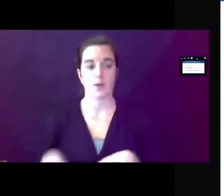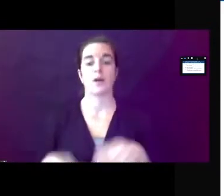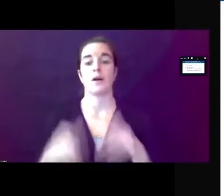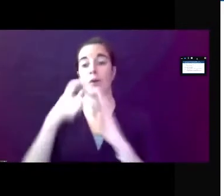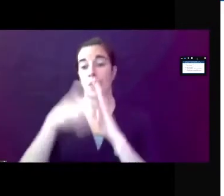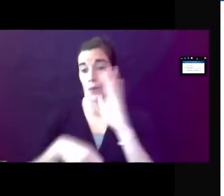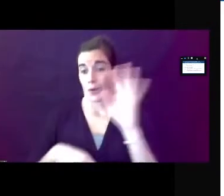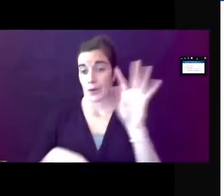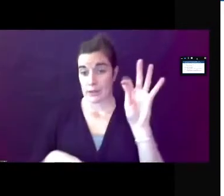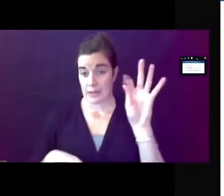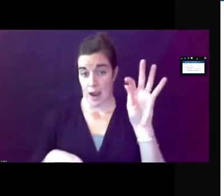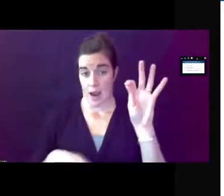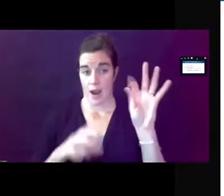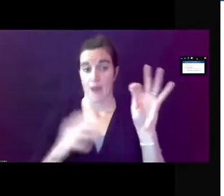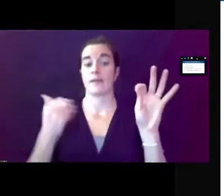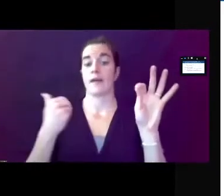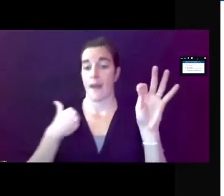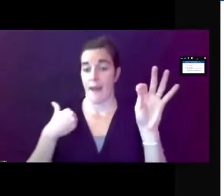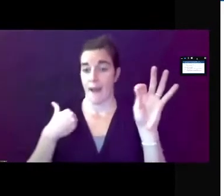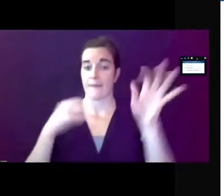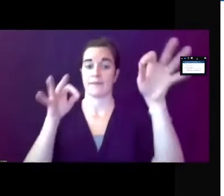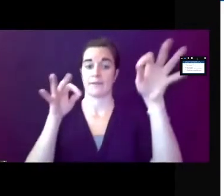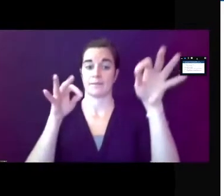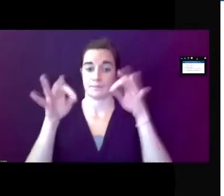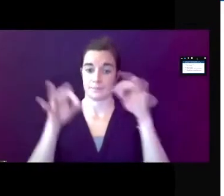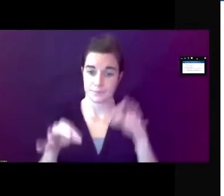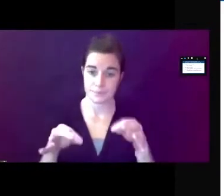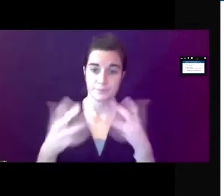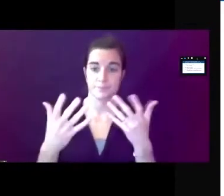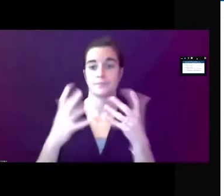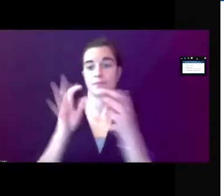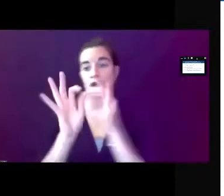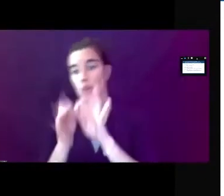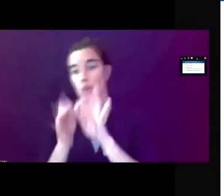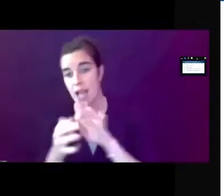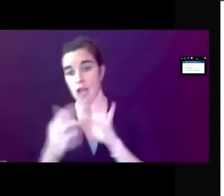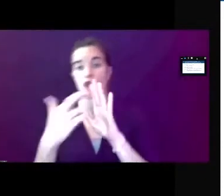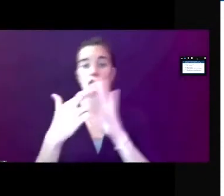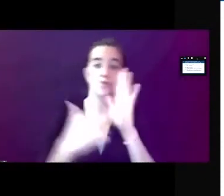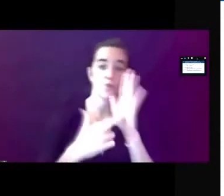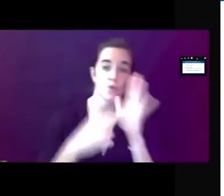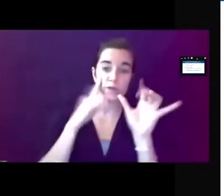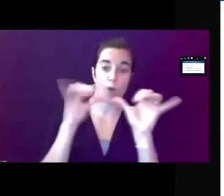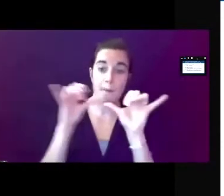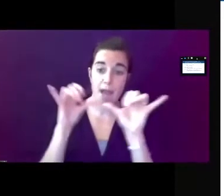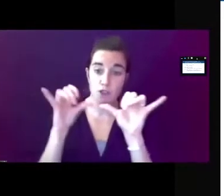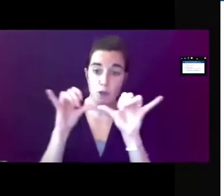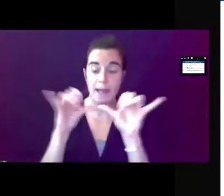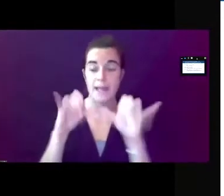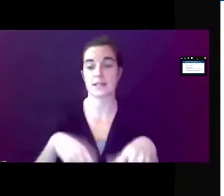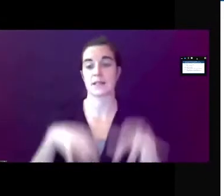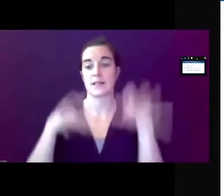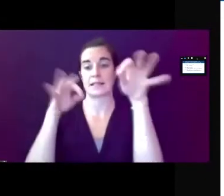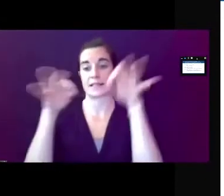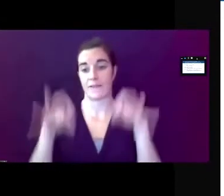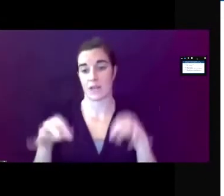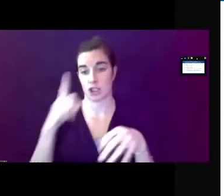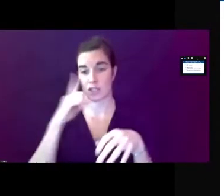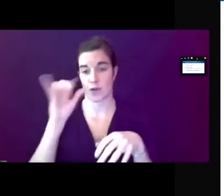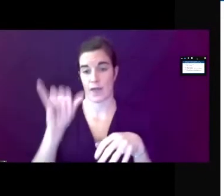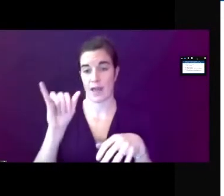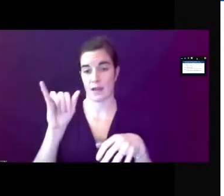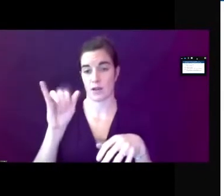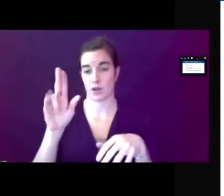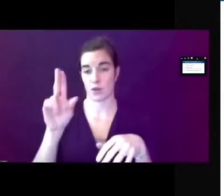9 contains the standards rendering interpretations rules of measurement and definitions used in the udo